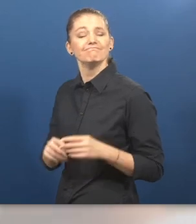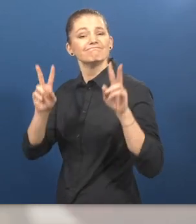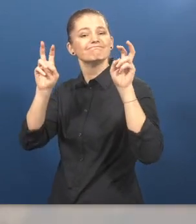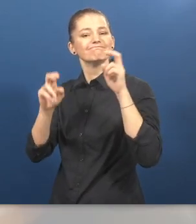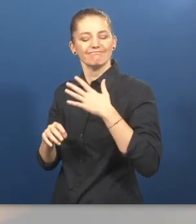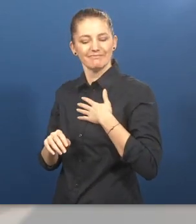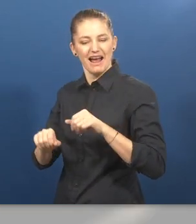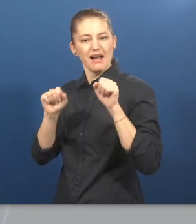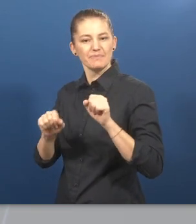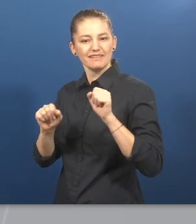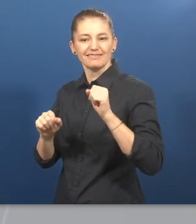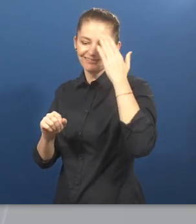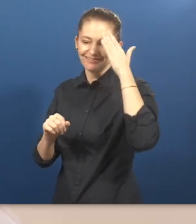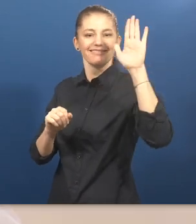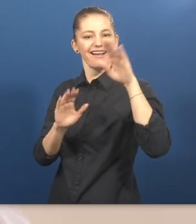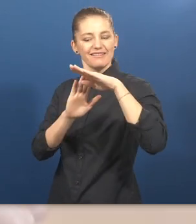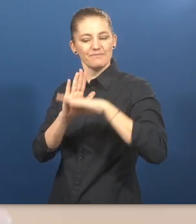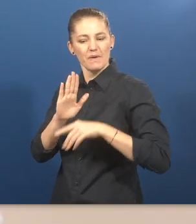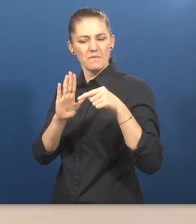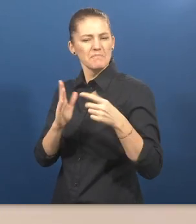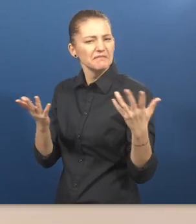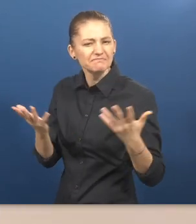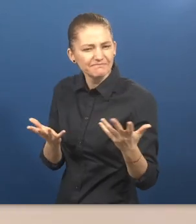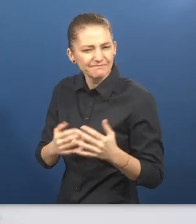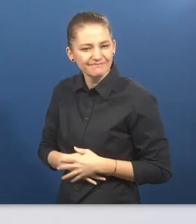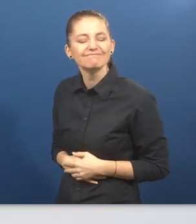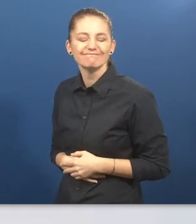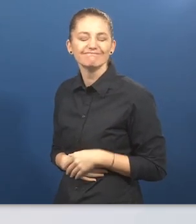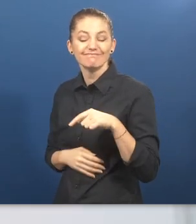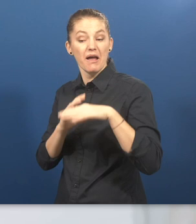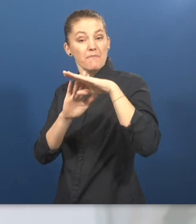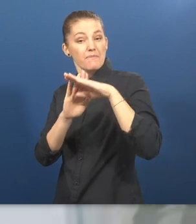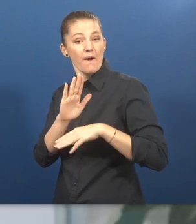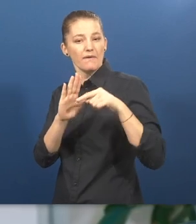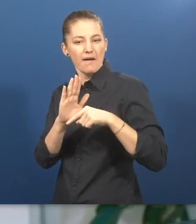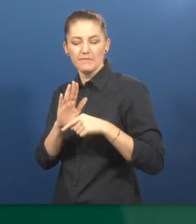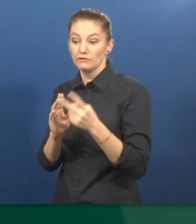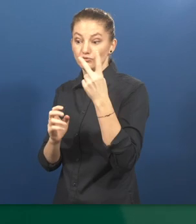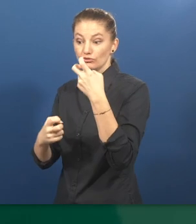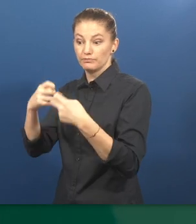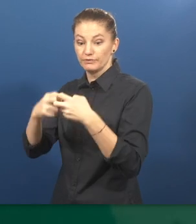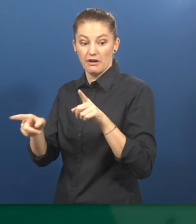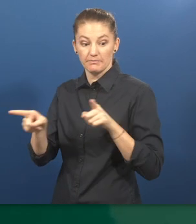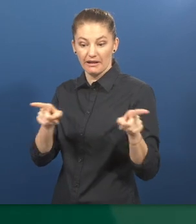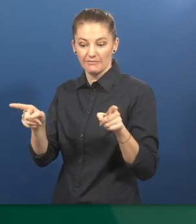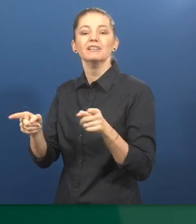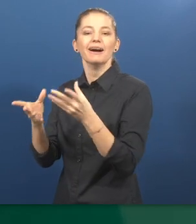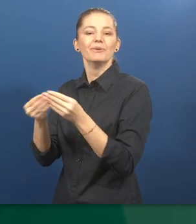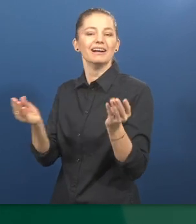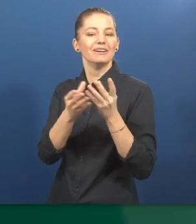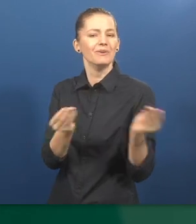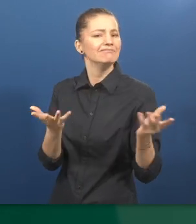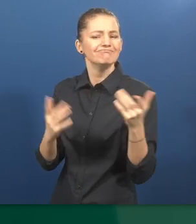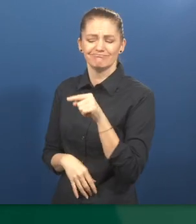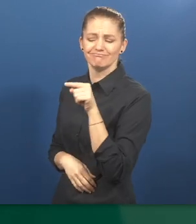is MyAbilityTalent Program about? Wolfgang Kovac. Managing Partner and Co-Founder. The program tries to solve two